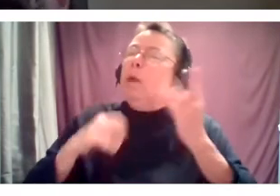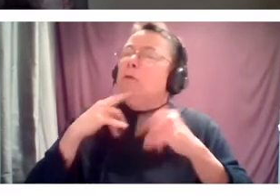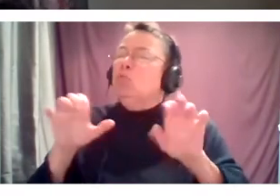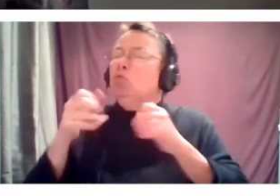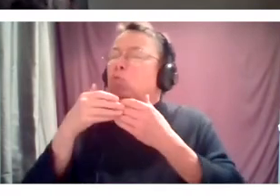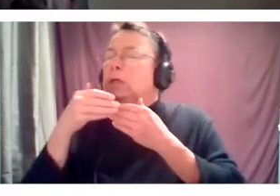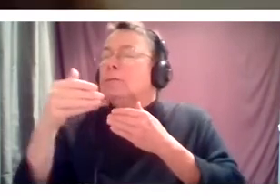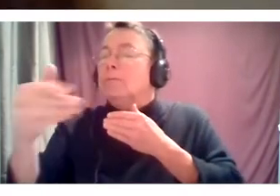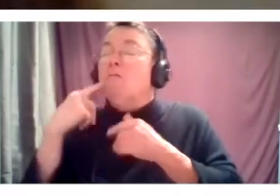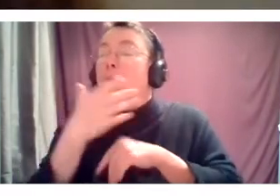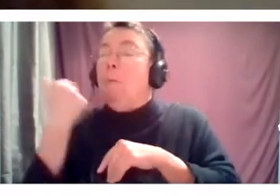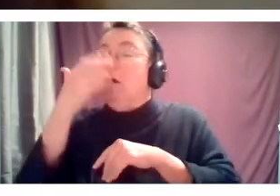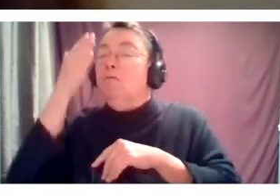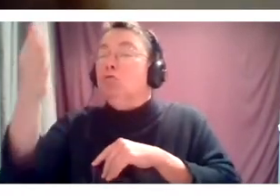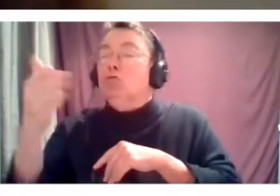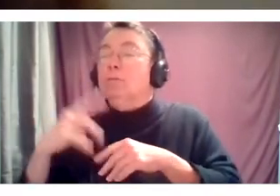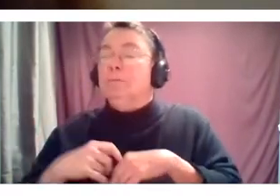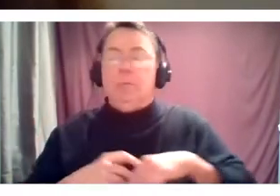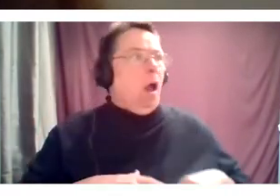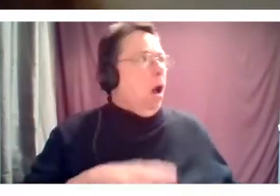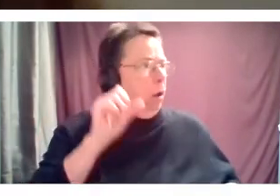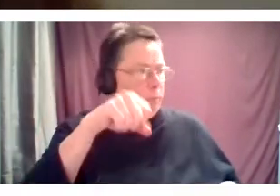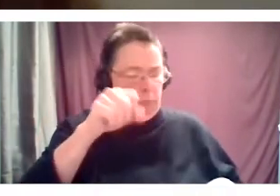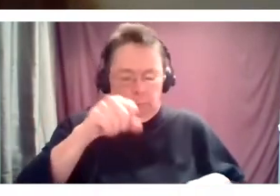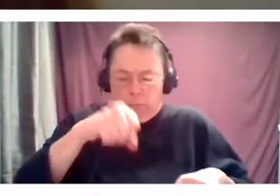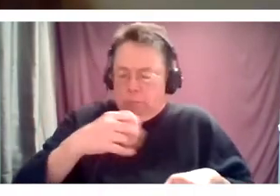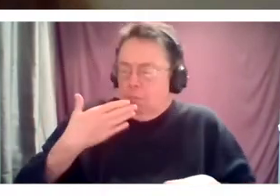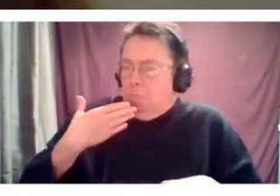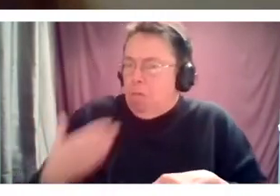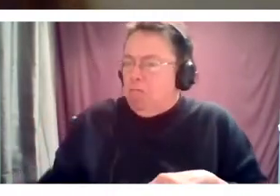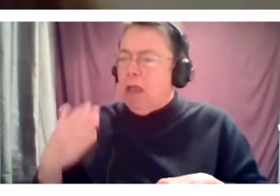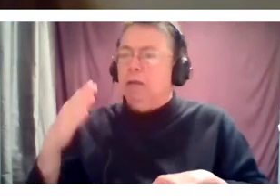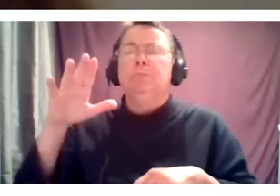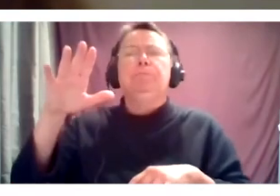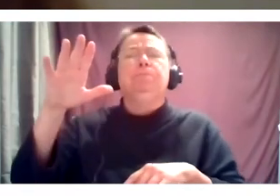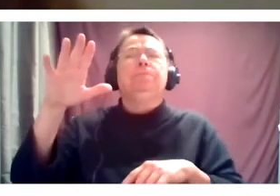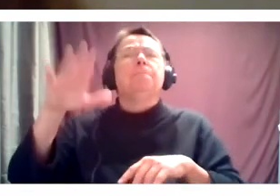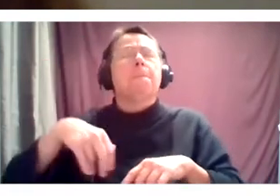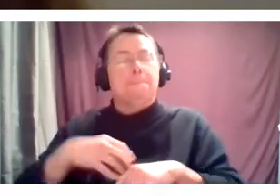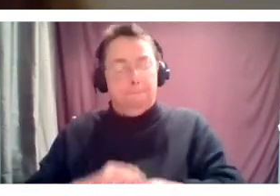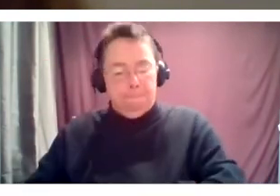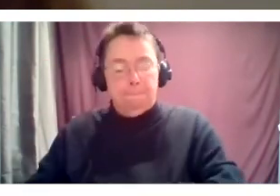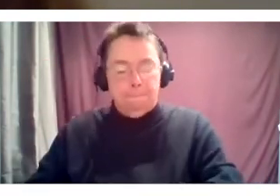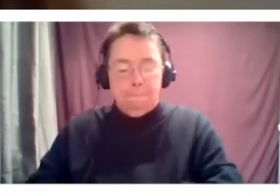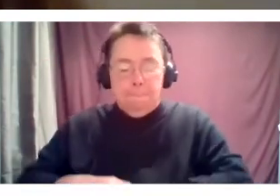better future. Absolutely. Thank you very much. You know, I think that this time has taught,